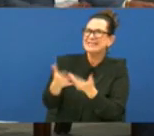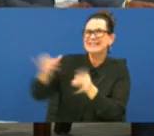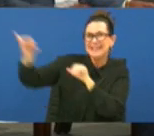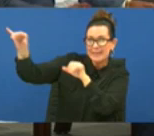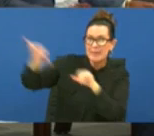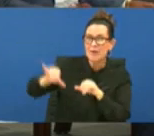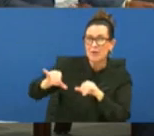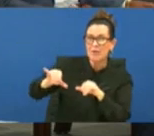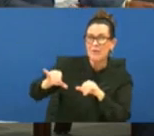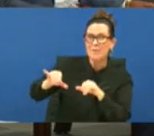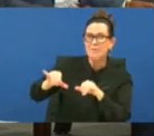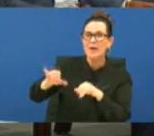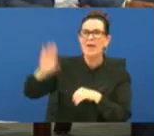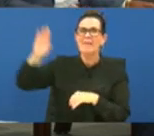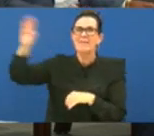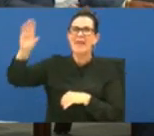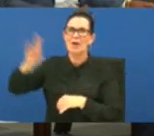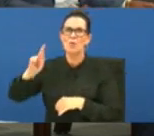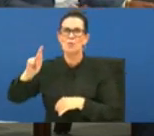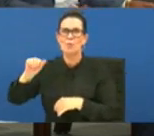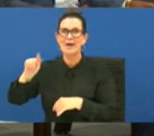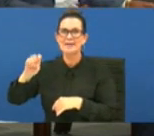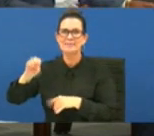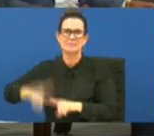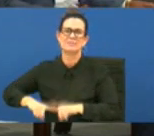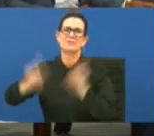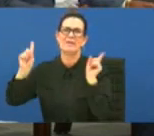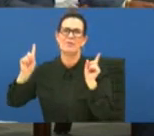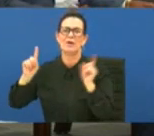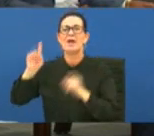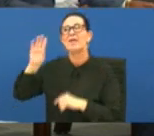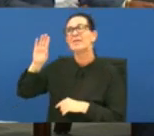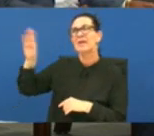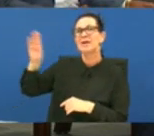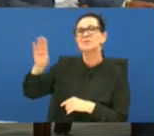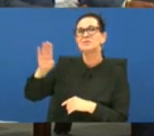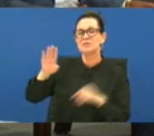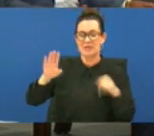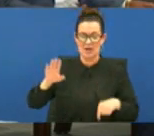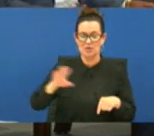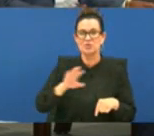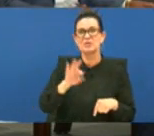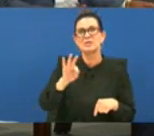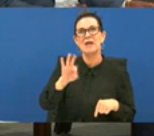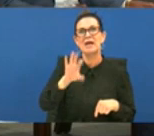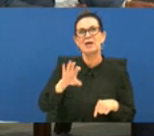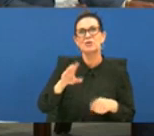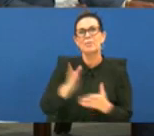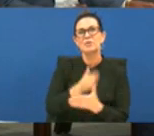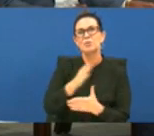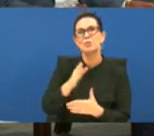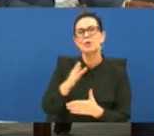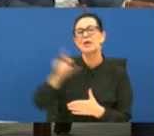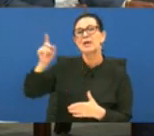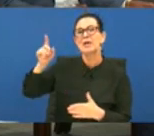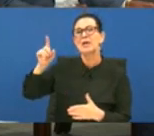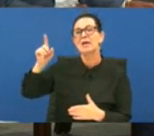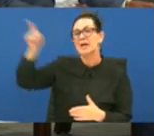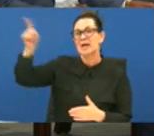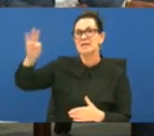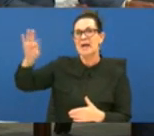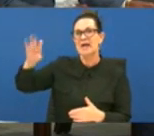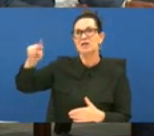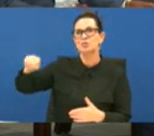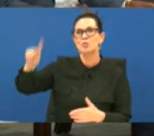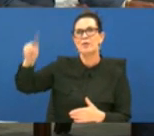one that the what then what the bushner has and so those rates are between 900 and 1200 dollars per day um the rates that louisiana